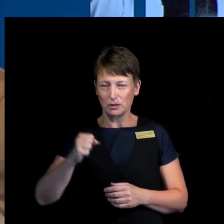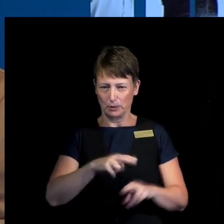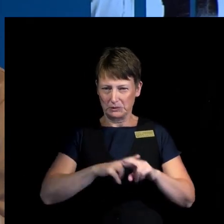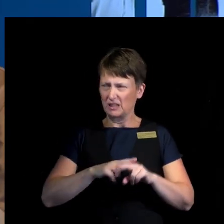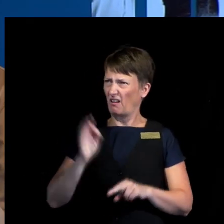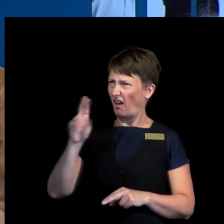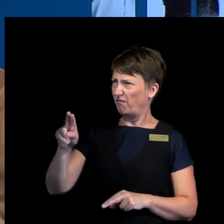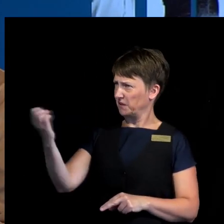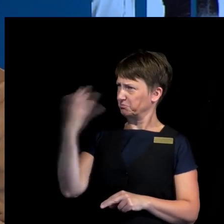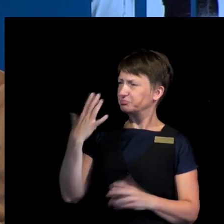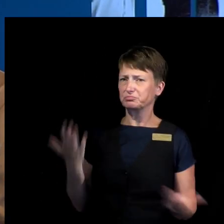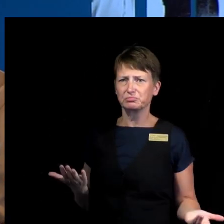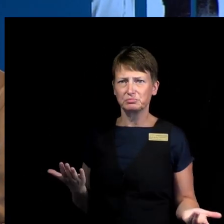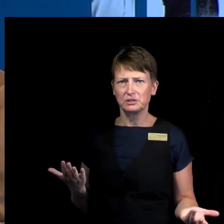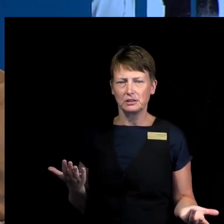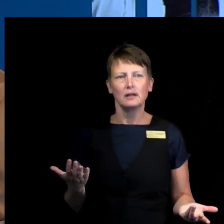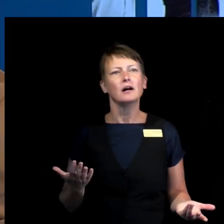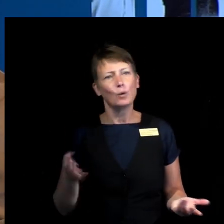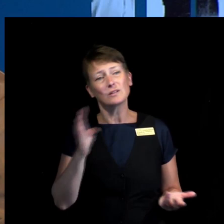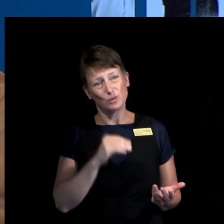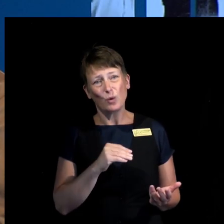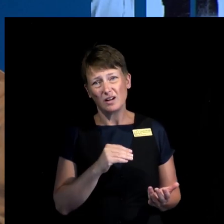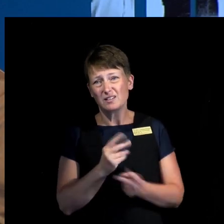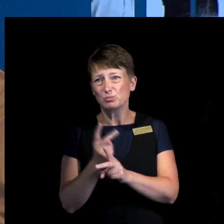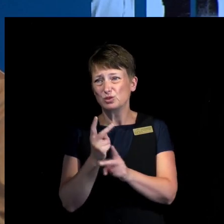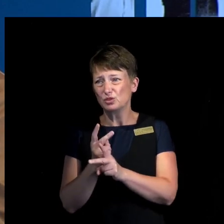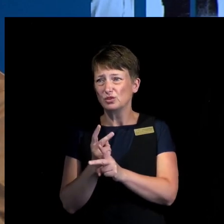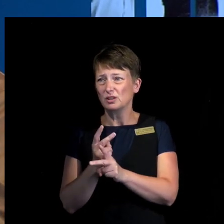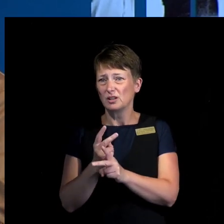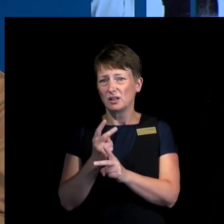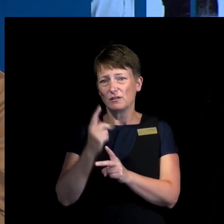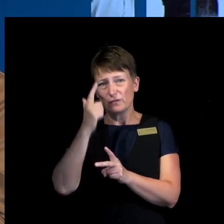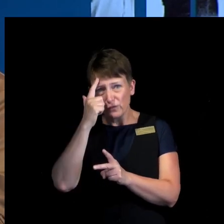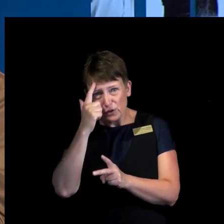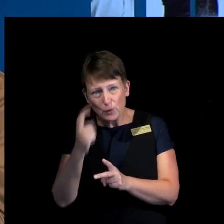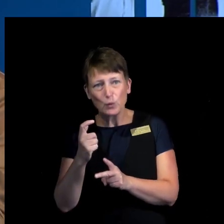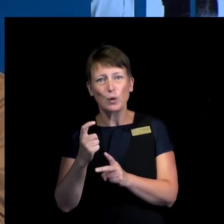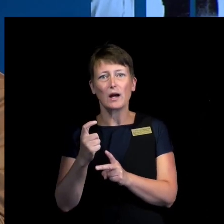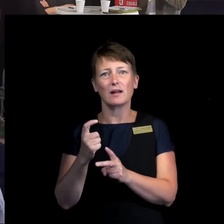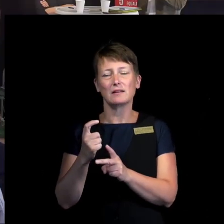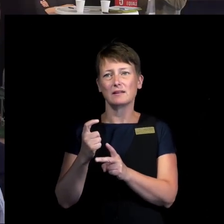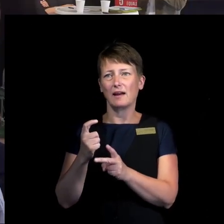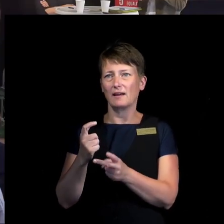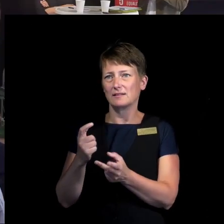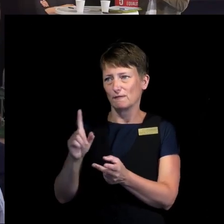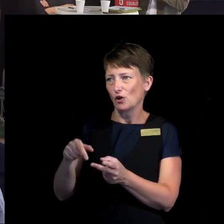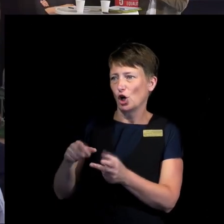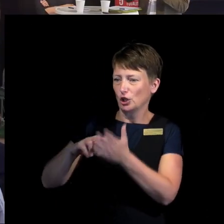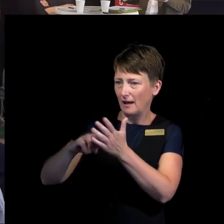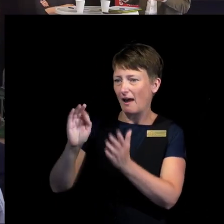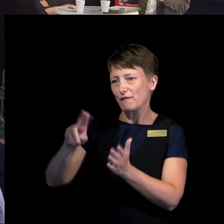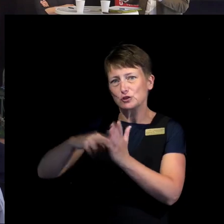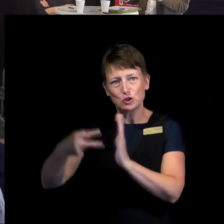And that might, in effect, undermine not only the credibility of the system of the United Nations, but also